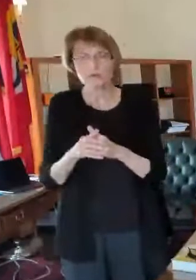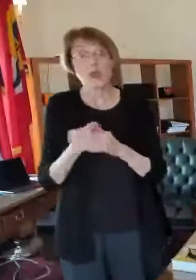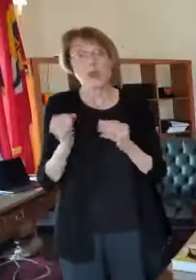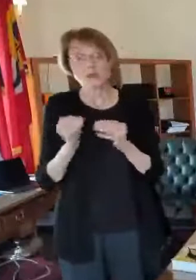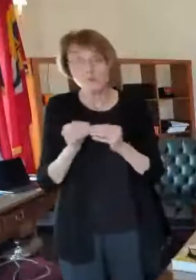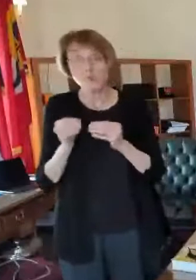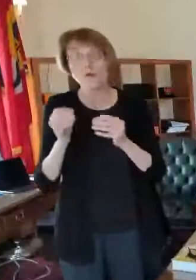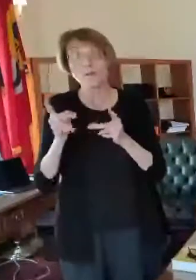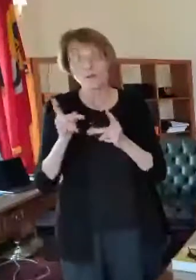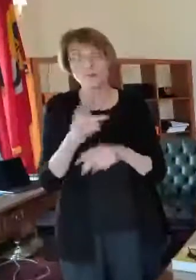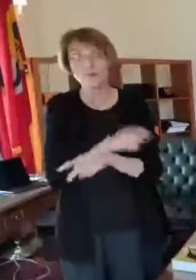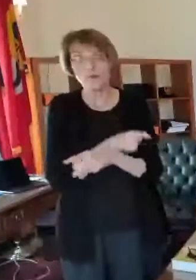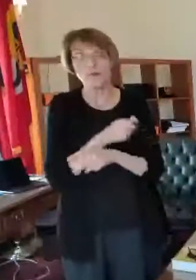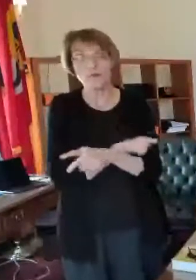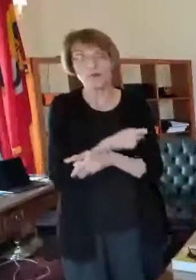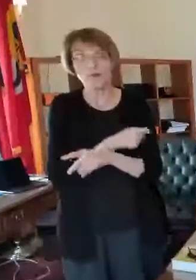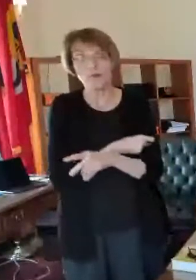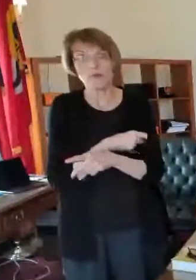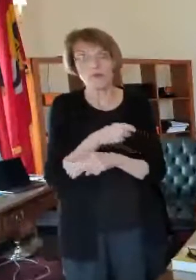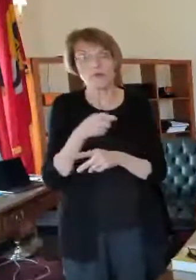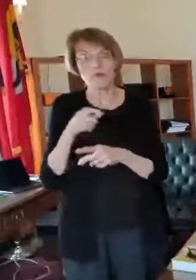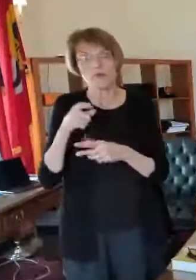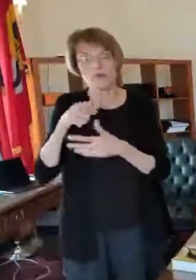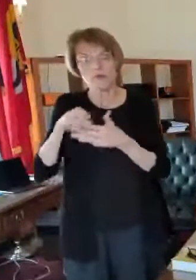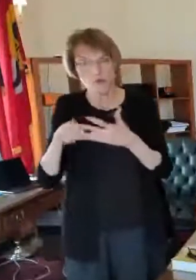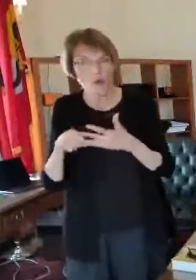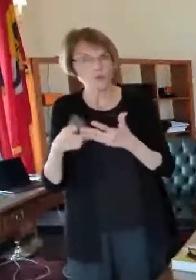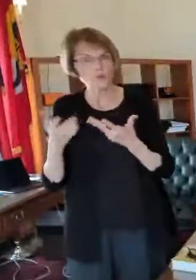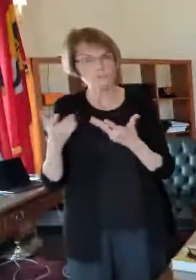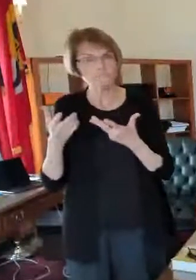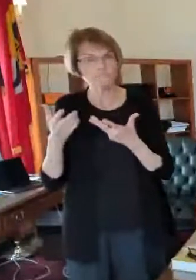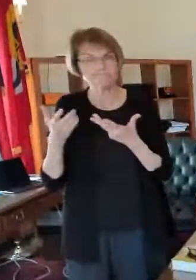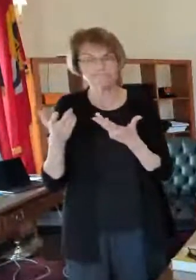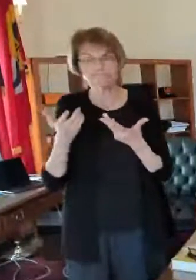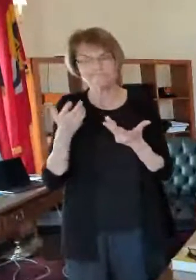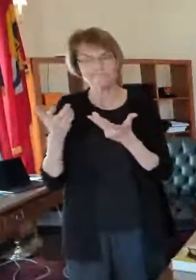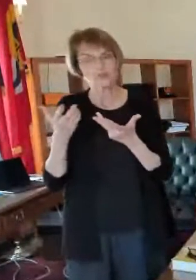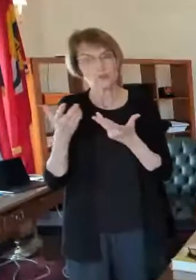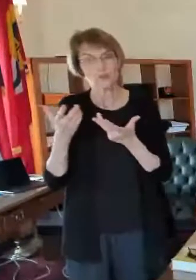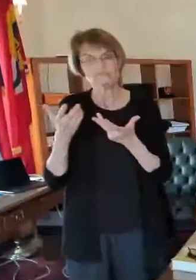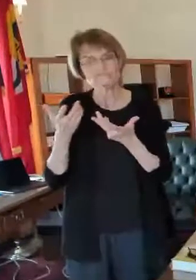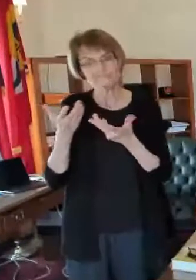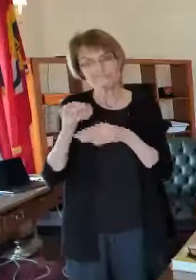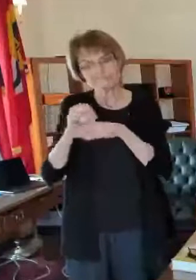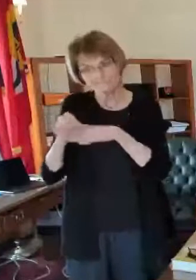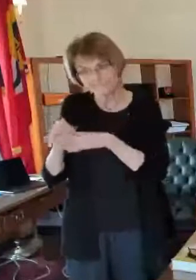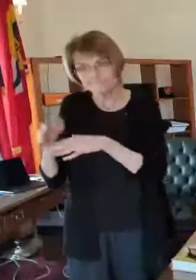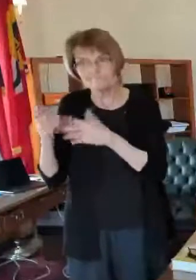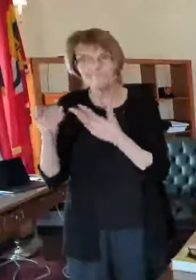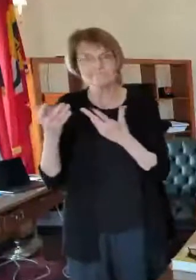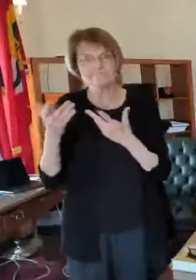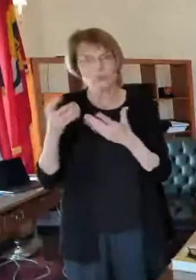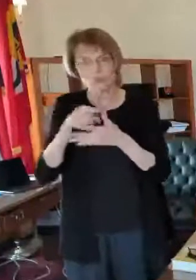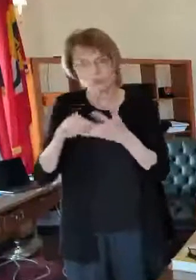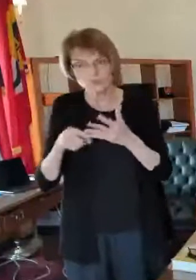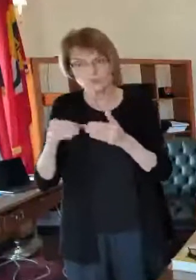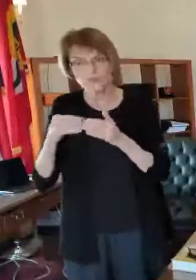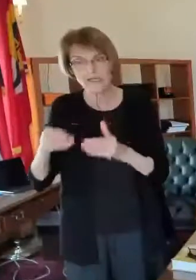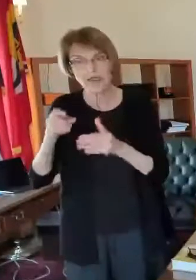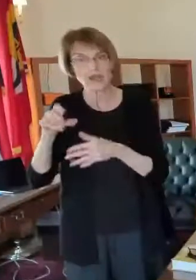but we still it's not uh just a free-for-all at this point in time so um